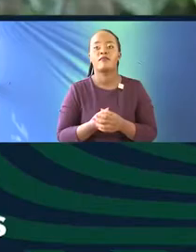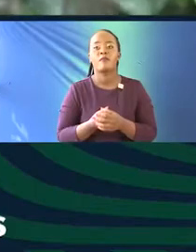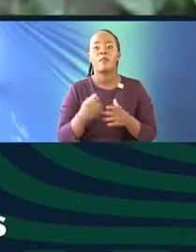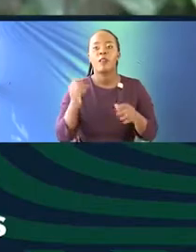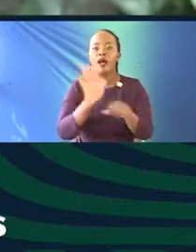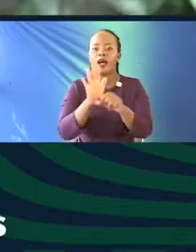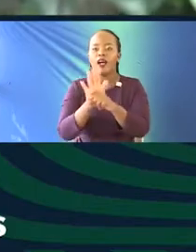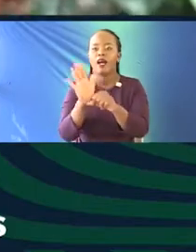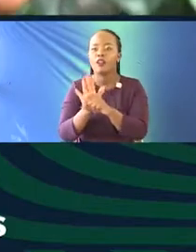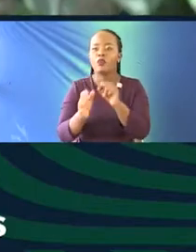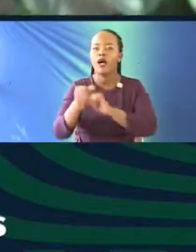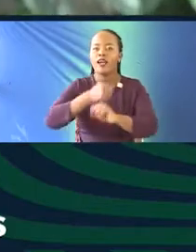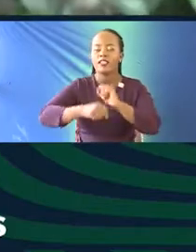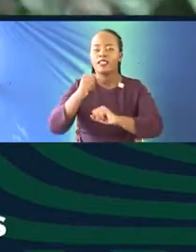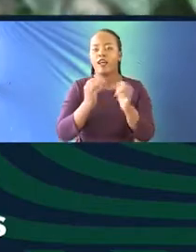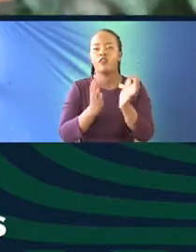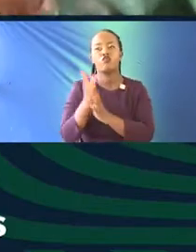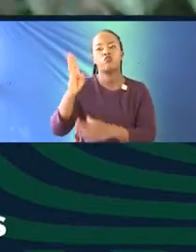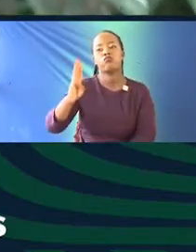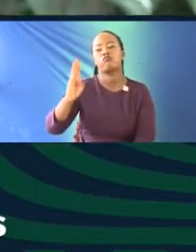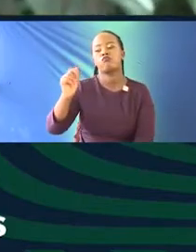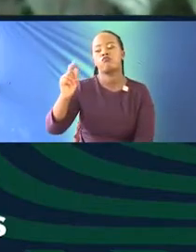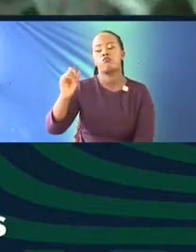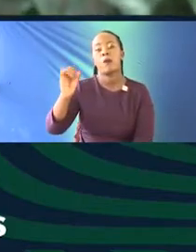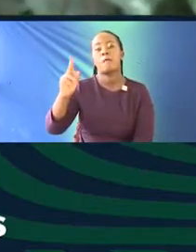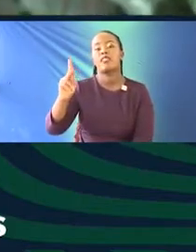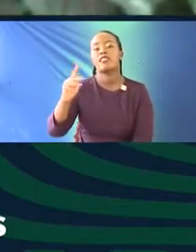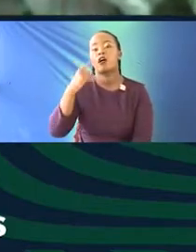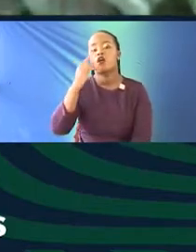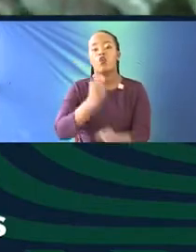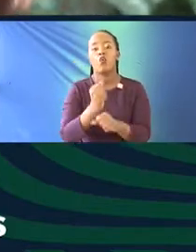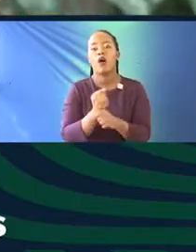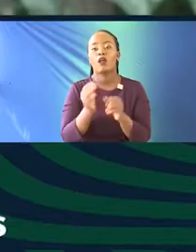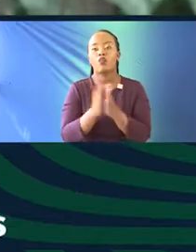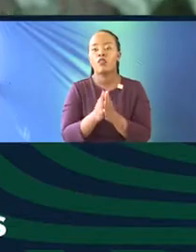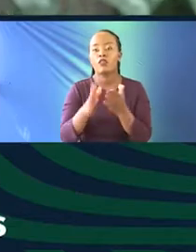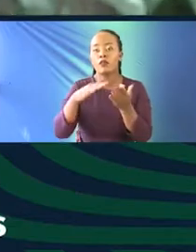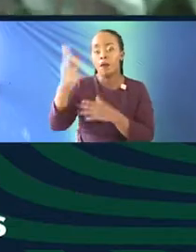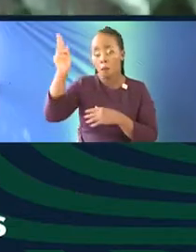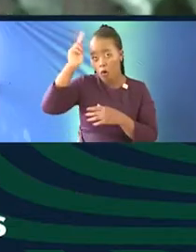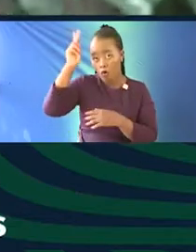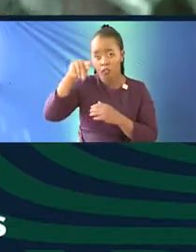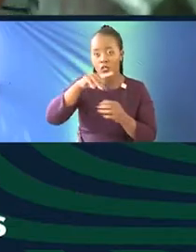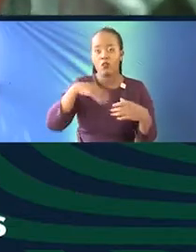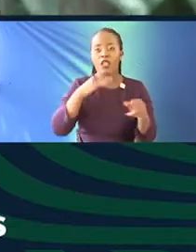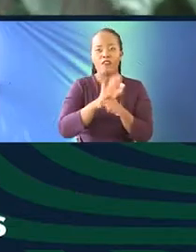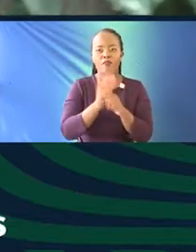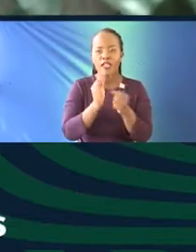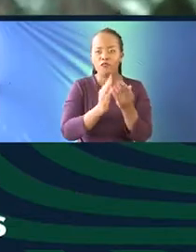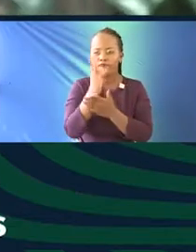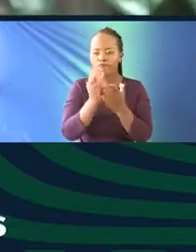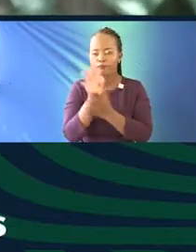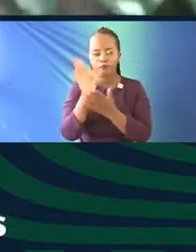of these were done, as far as I know, by Tika, who work with Indigenous knowledge and they planted a lot of these small botanical